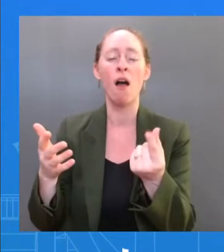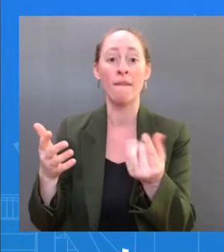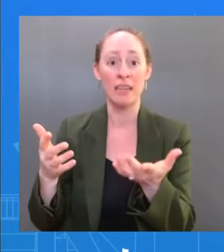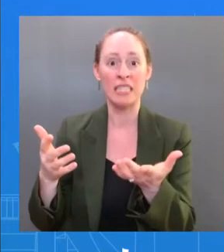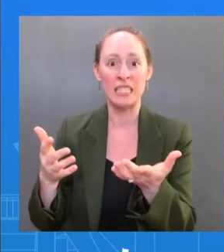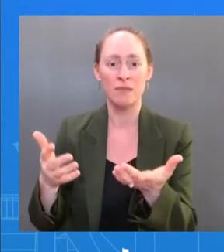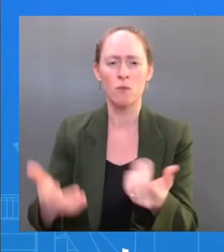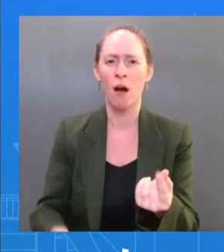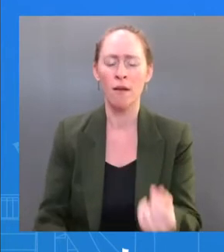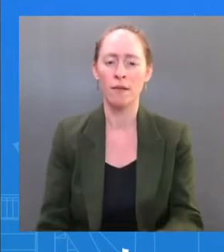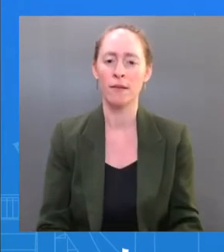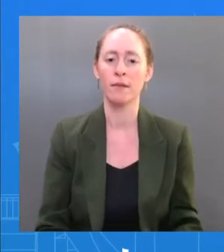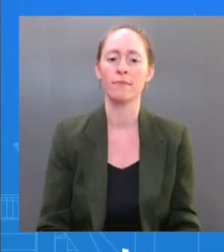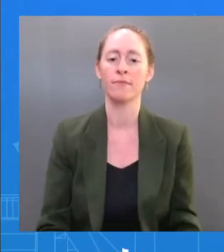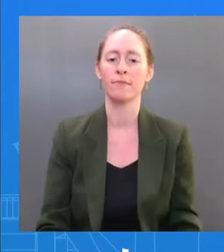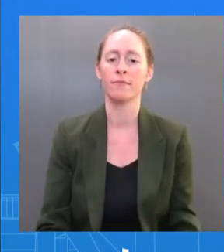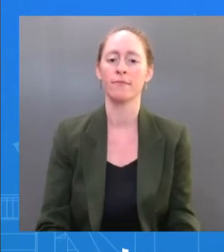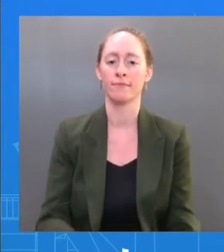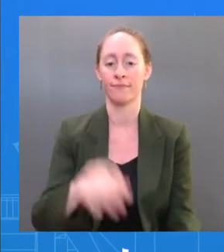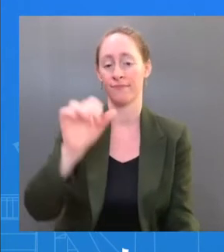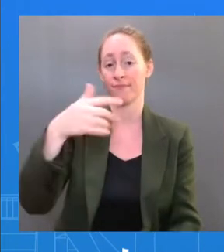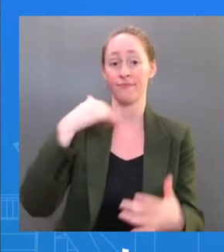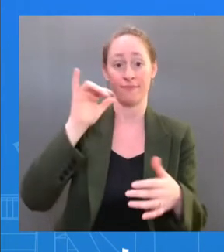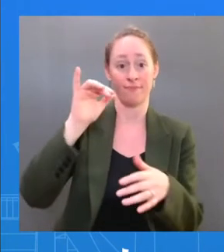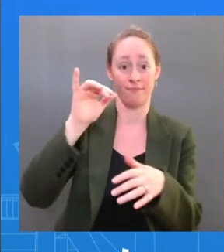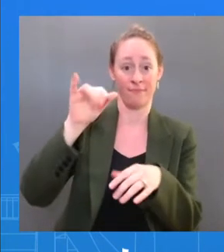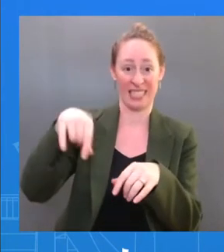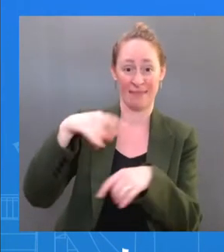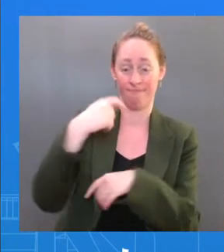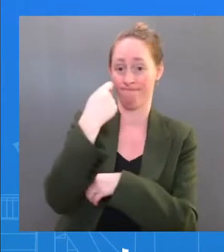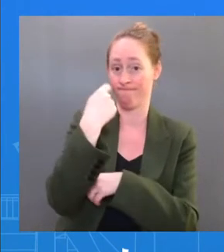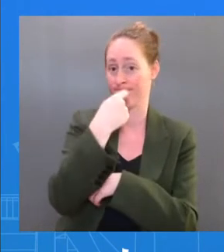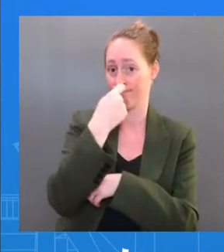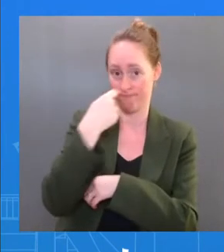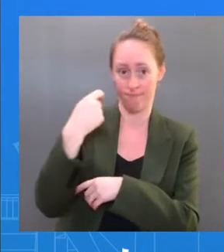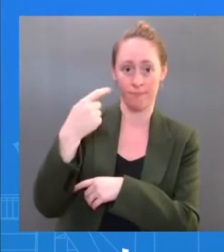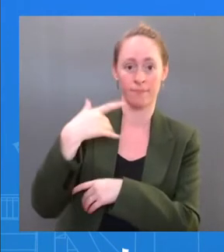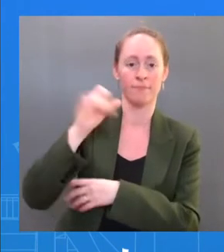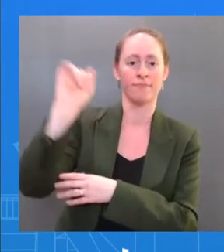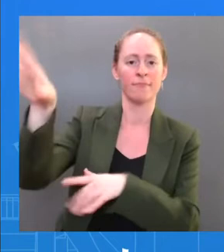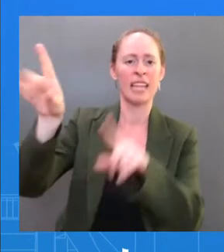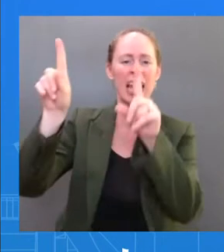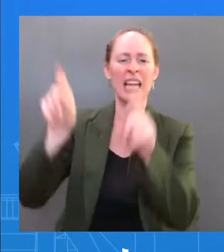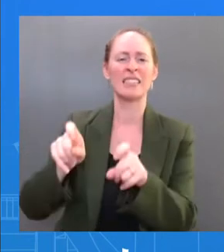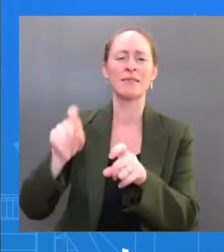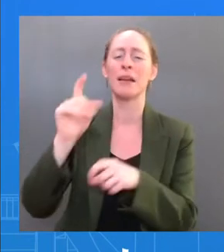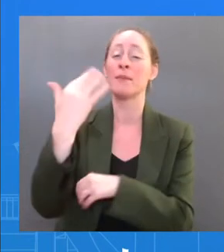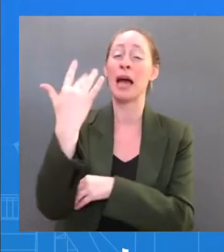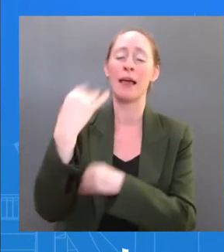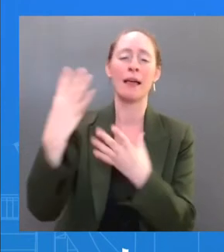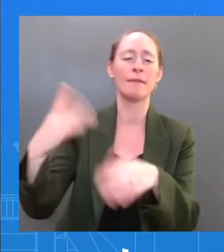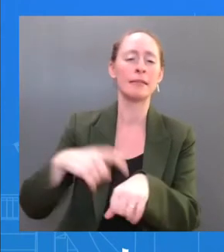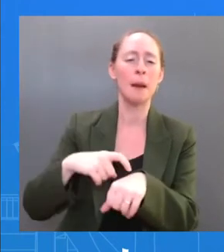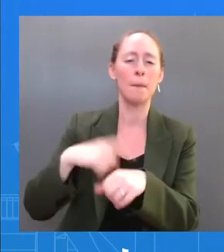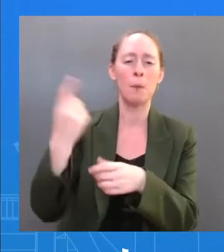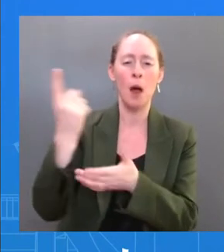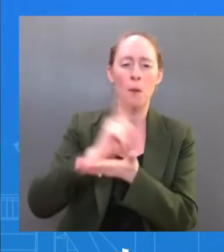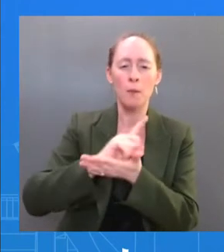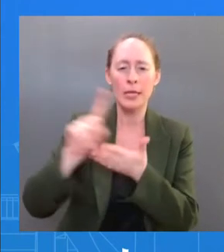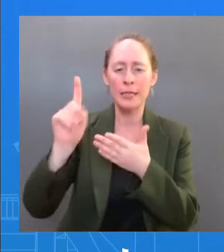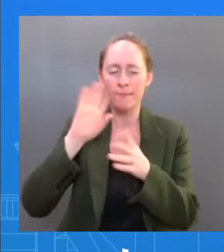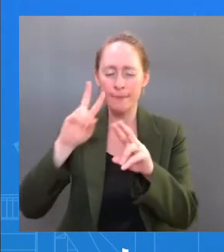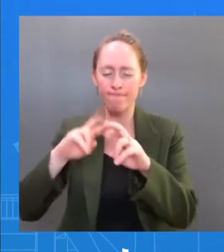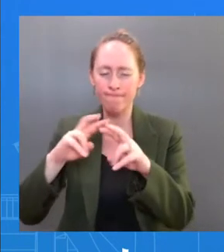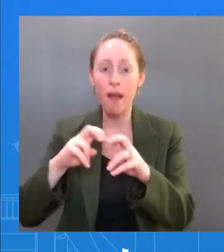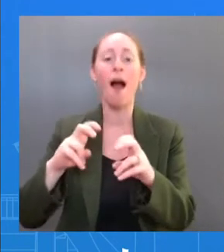That's under normal circumstances. He's the President. The sequencing will get prioritized. So we should have an answer sooner than that. But you can't just